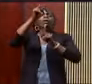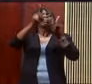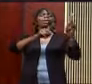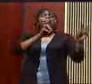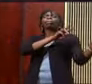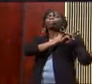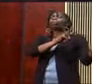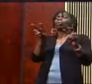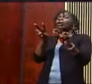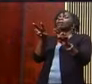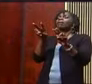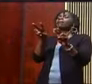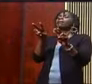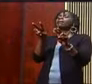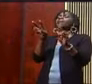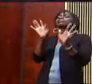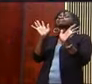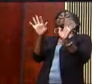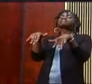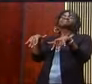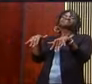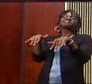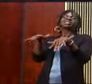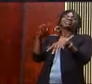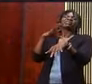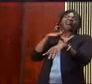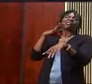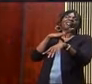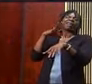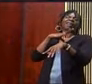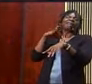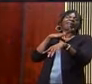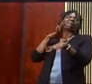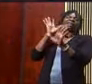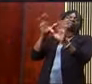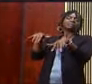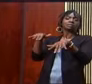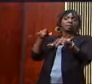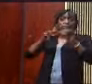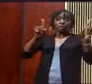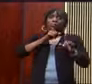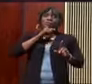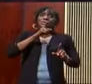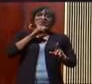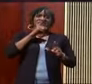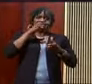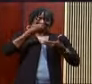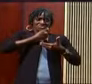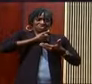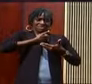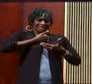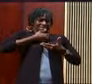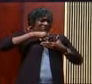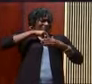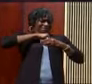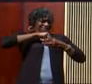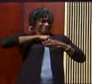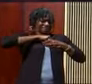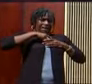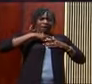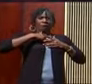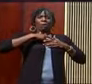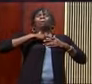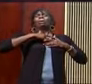make conclusions about you that everything is fine when in essence you are out on your feet. Wait,